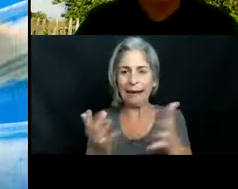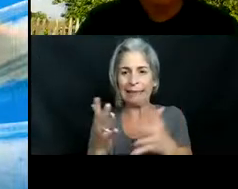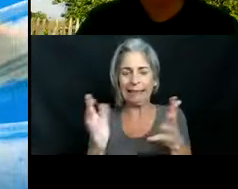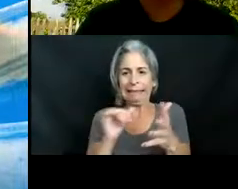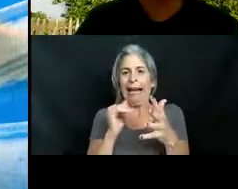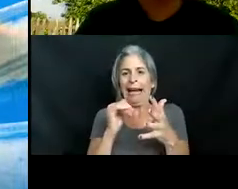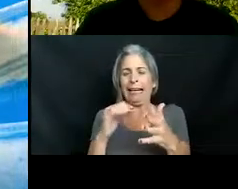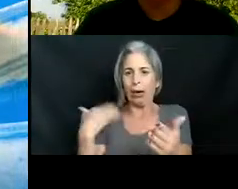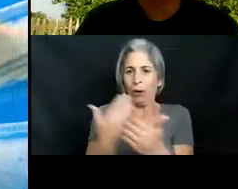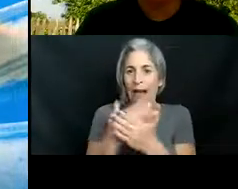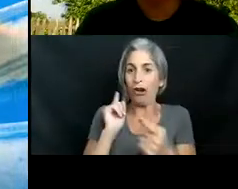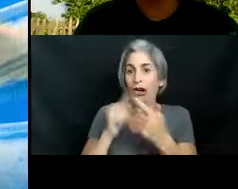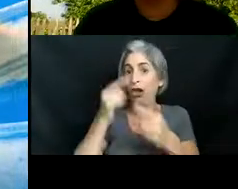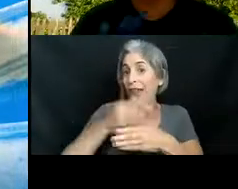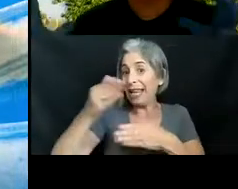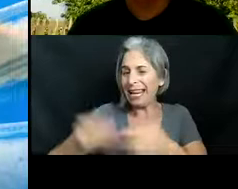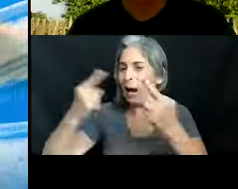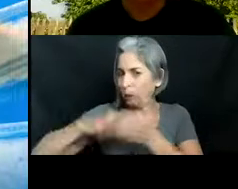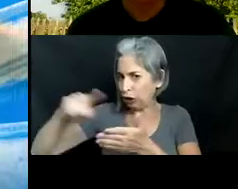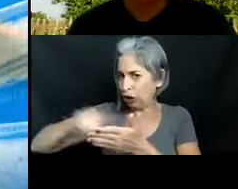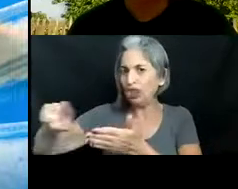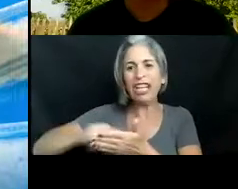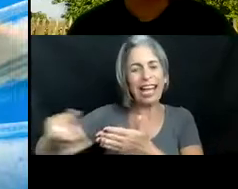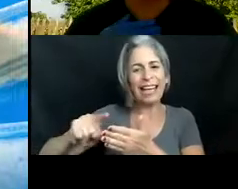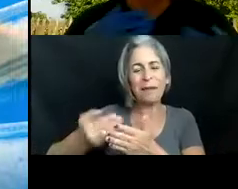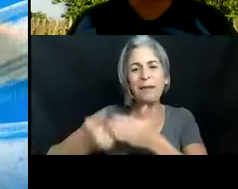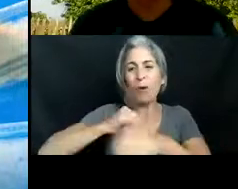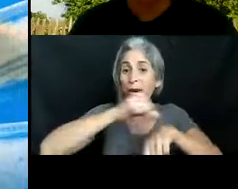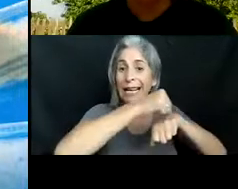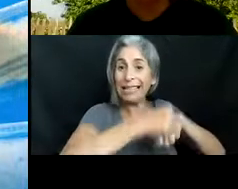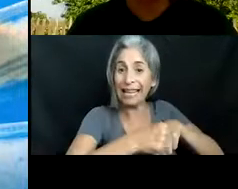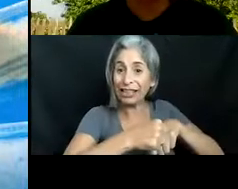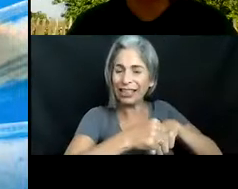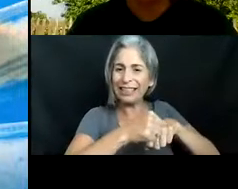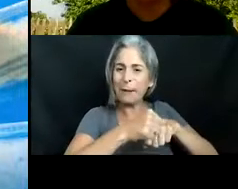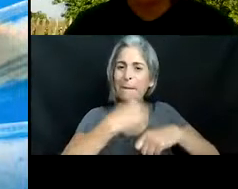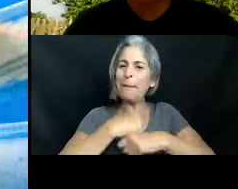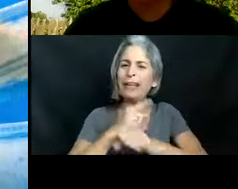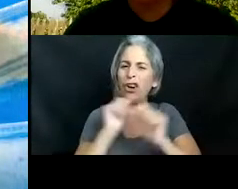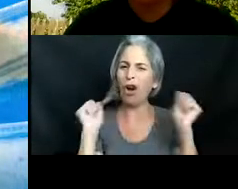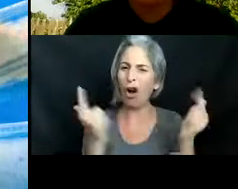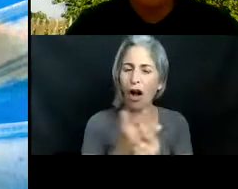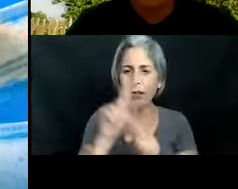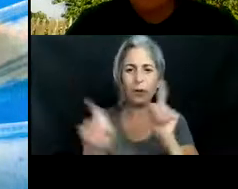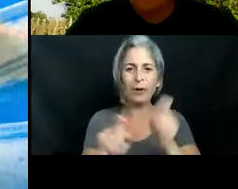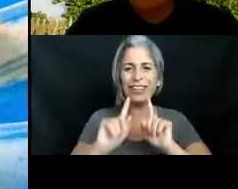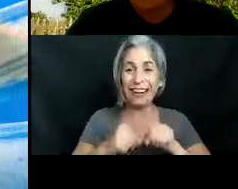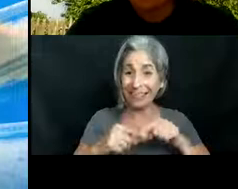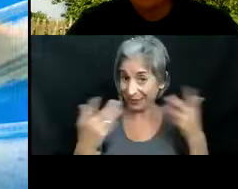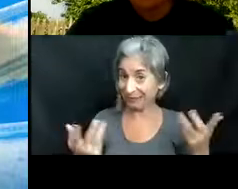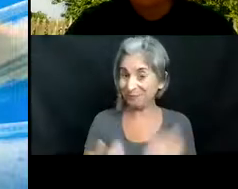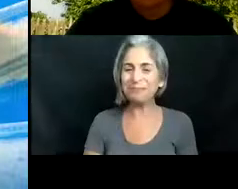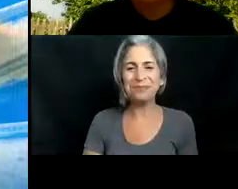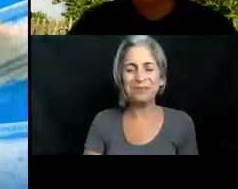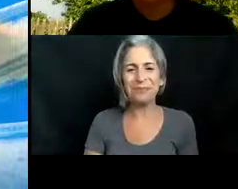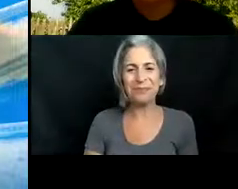them till the end i'll make sure to check them before we start our dissection so we can make sure all the questions are answered i'm gonna